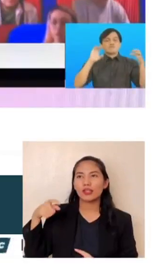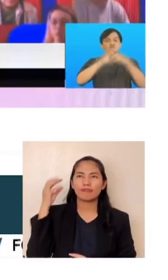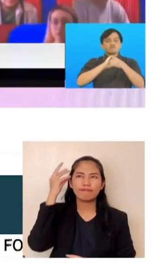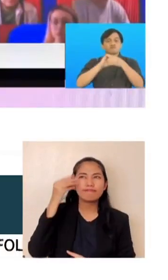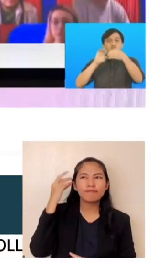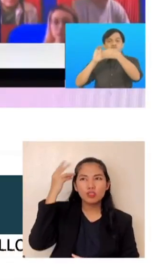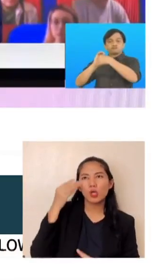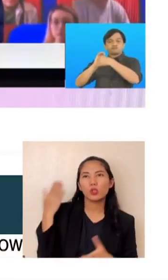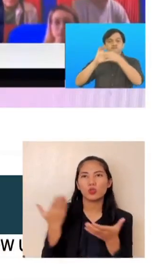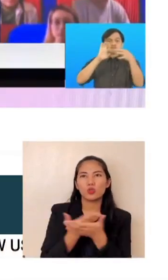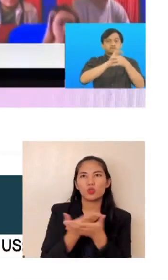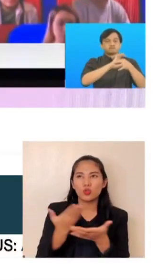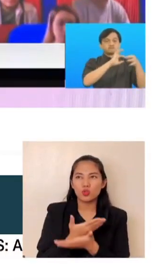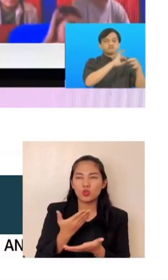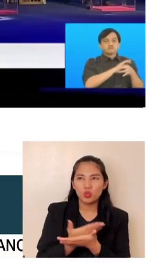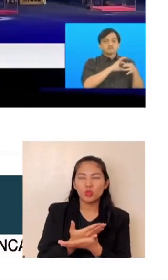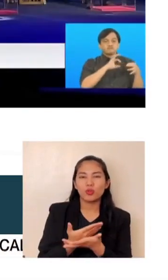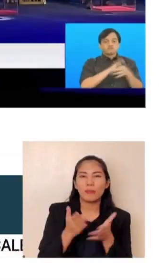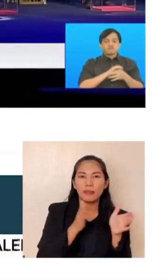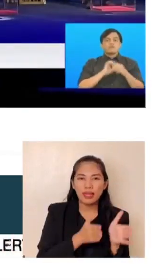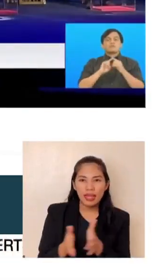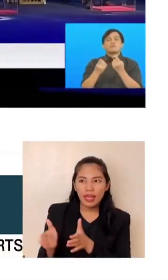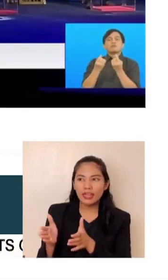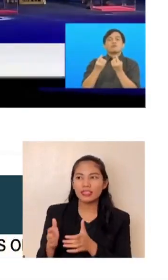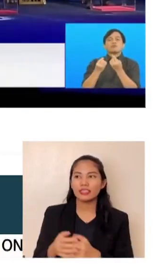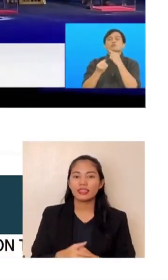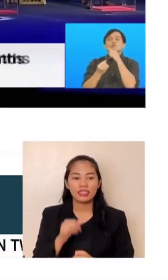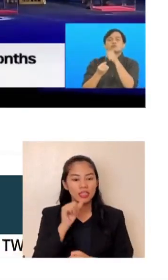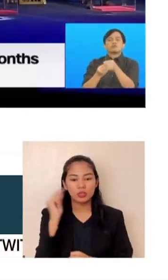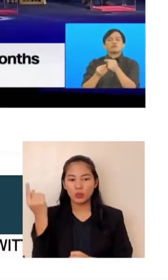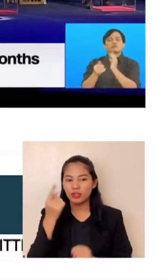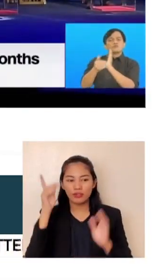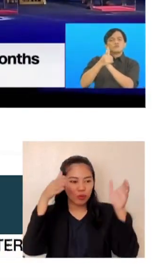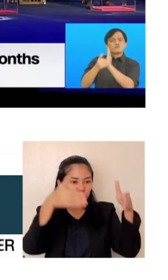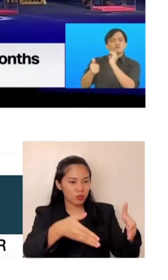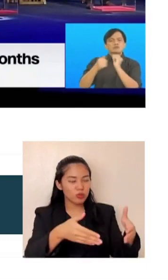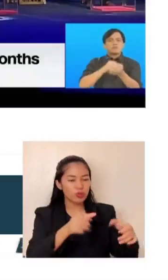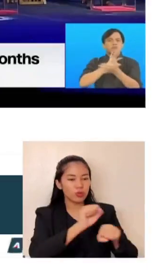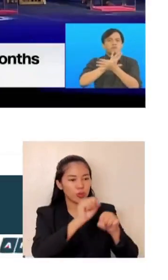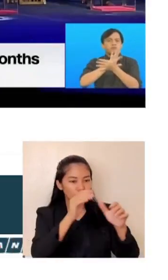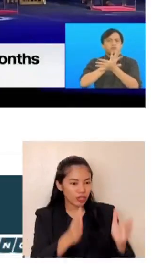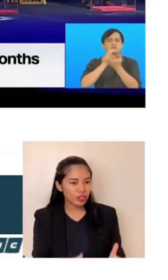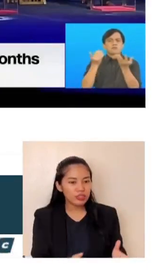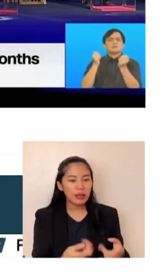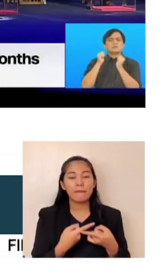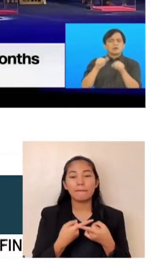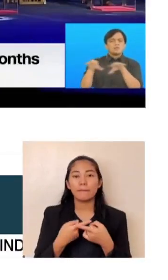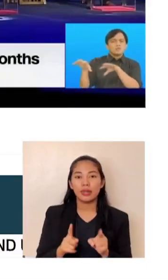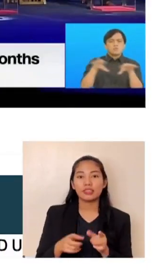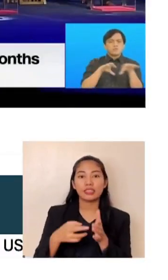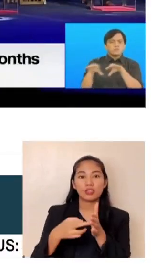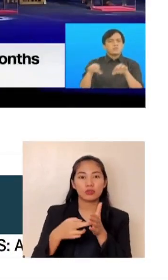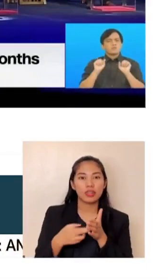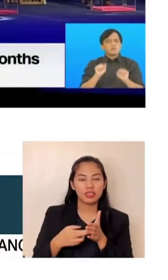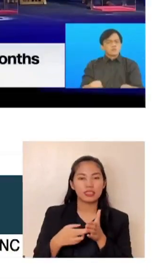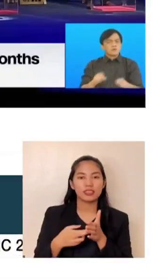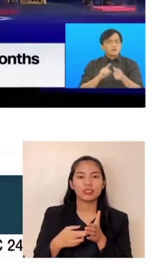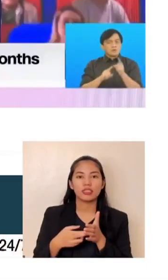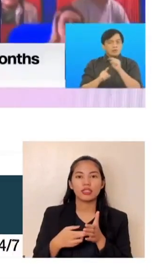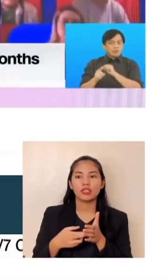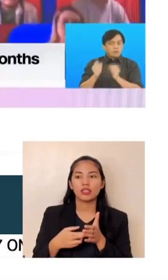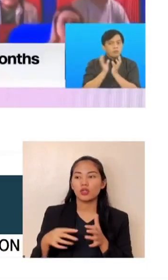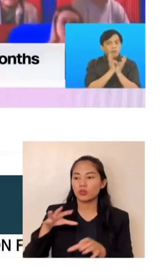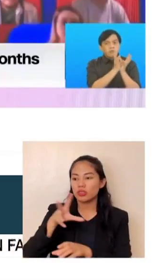beyond just focus on the working class and the workers. It requires bringing in the private sector. It